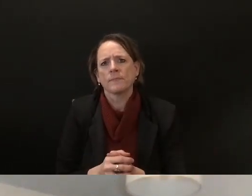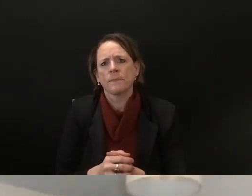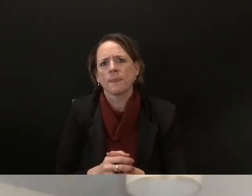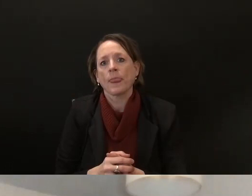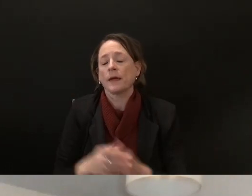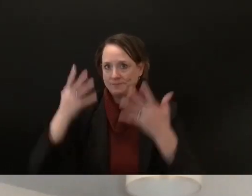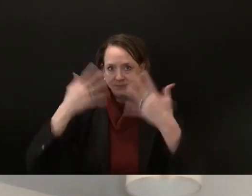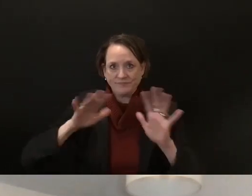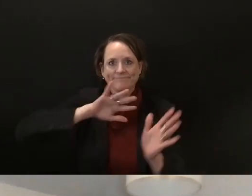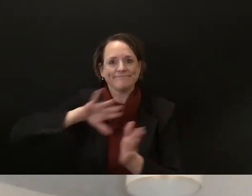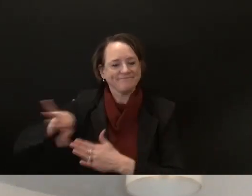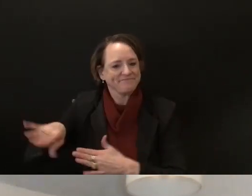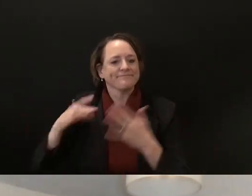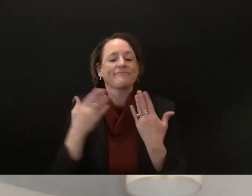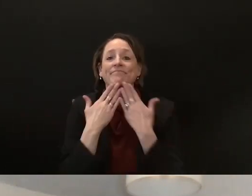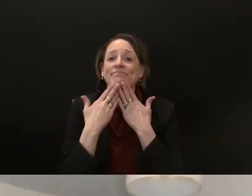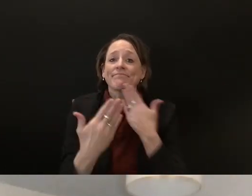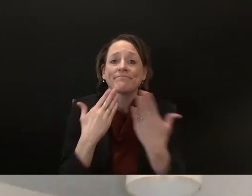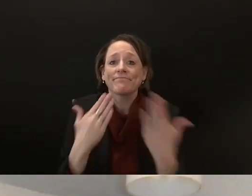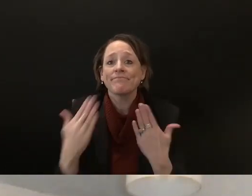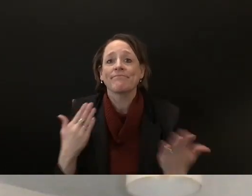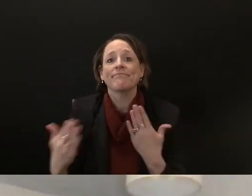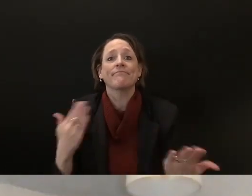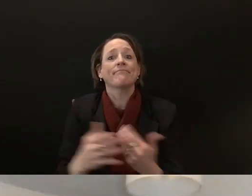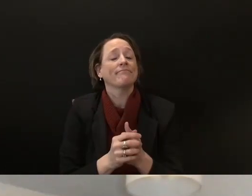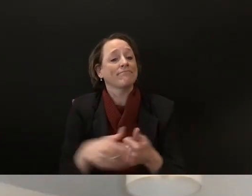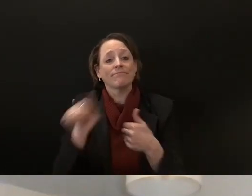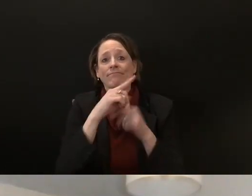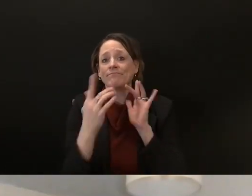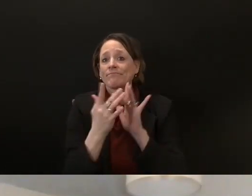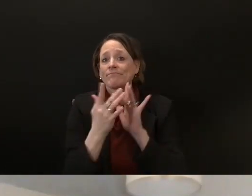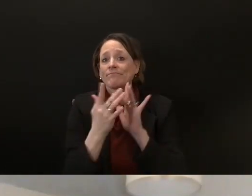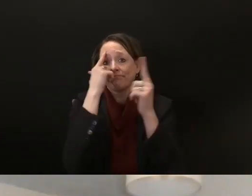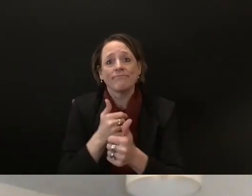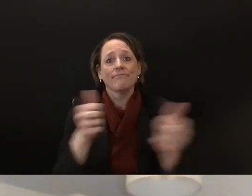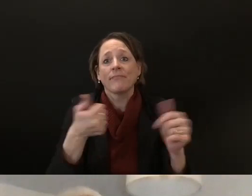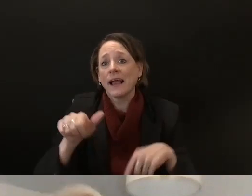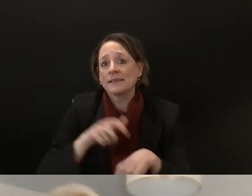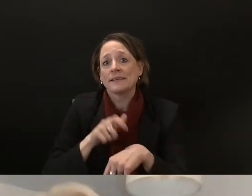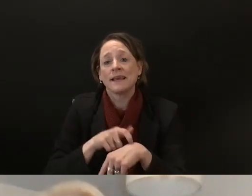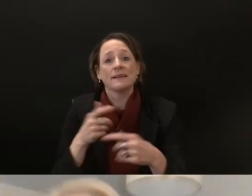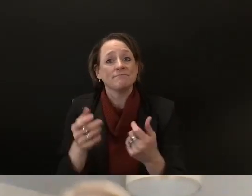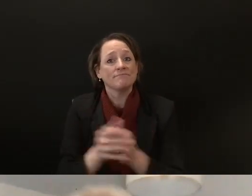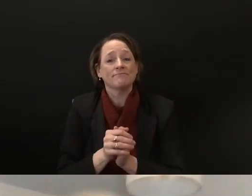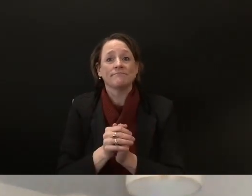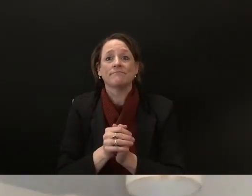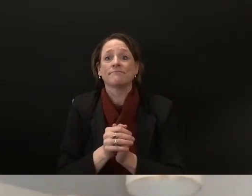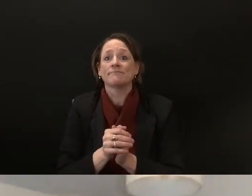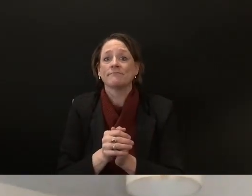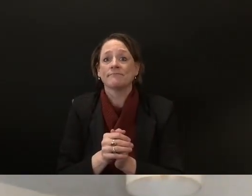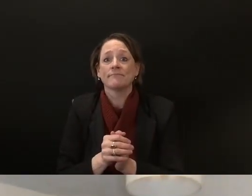to me um i will have i think my staff is on the line i will have information into the chat